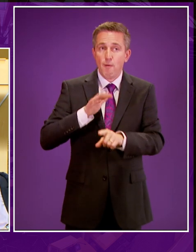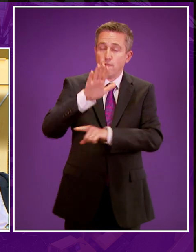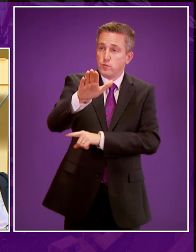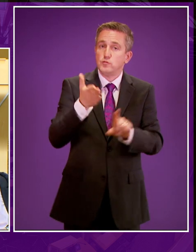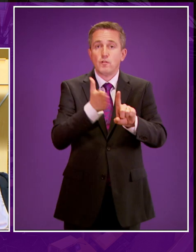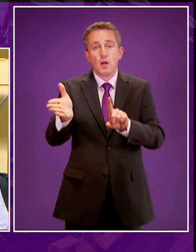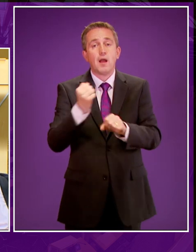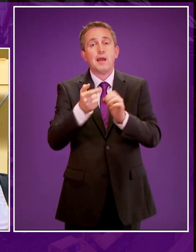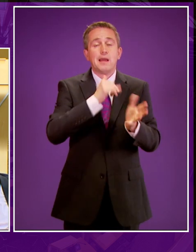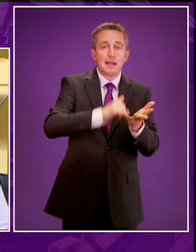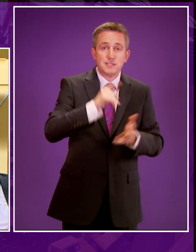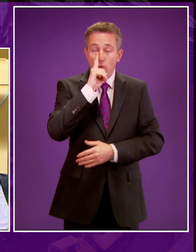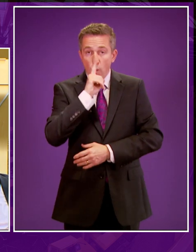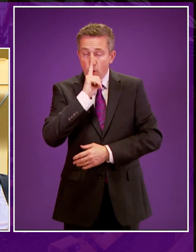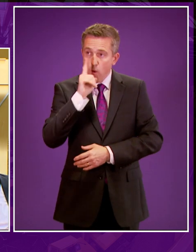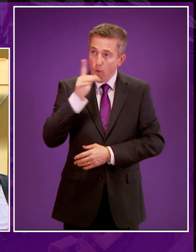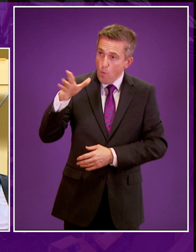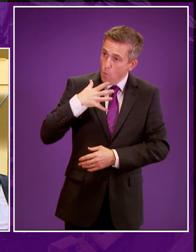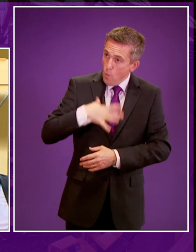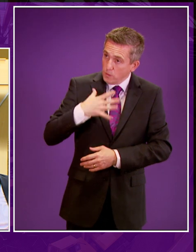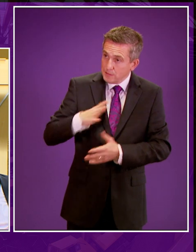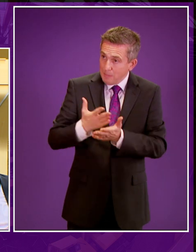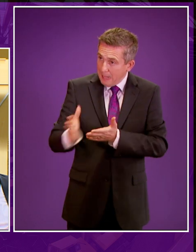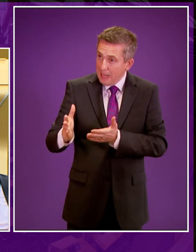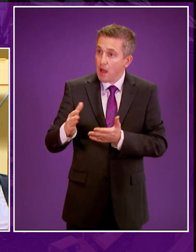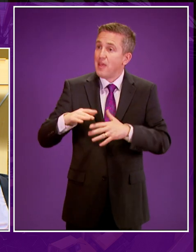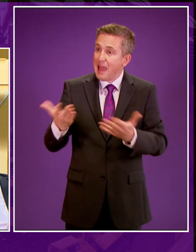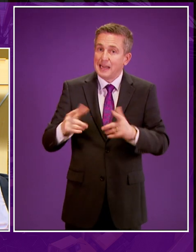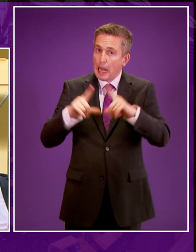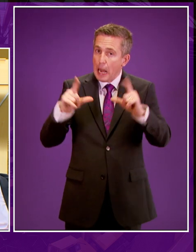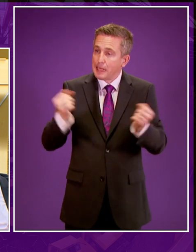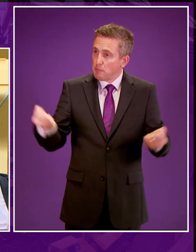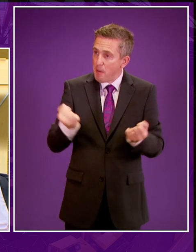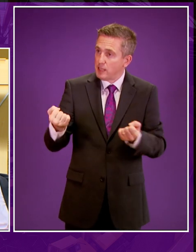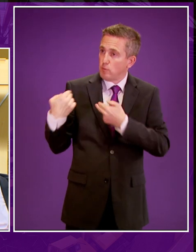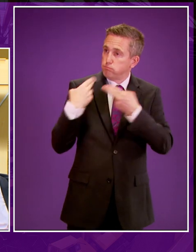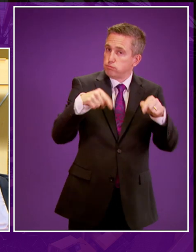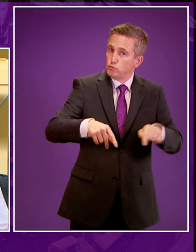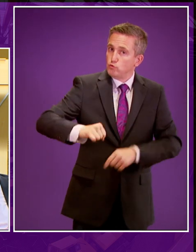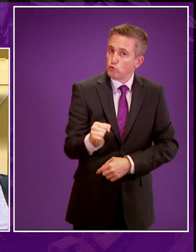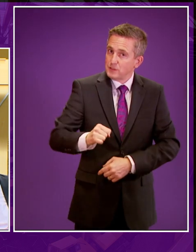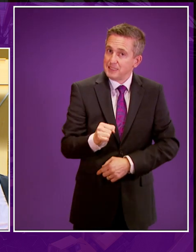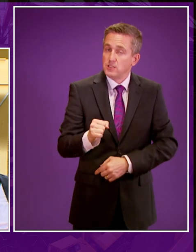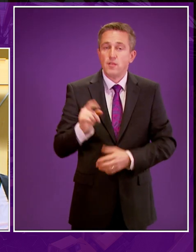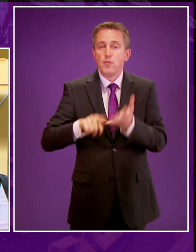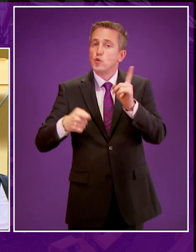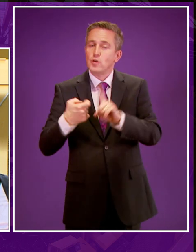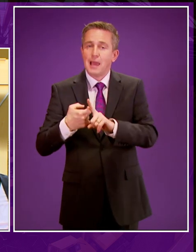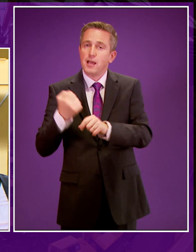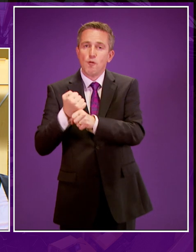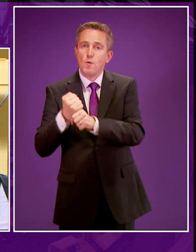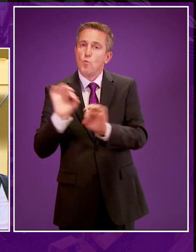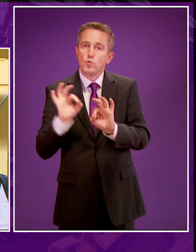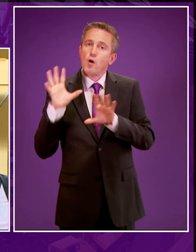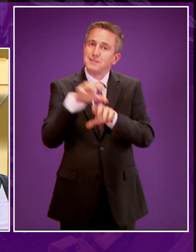and gas in Scotland and seeking his assurance that licensing powers will be transferred to this parliament as soon as possible and that no such power grab by the UK